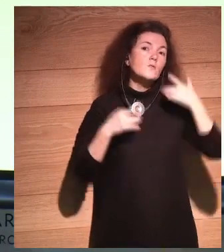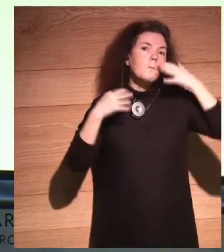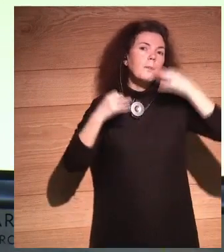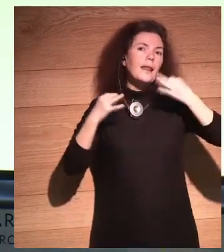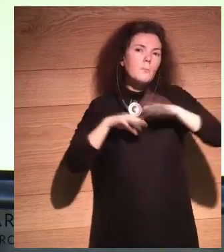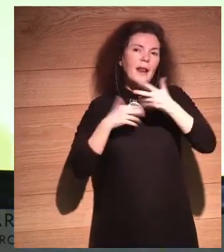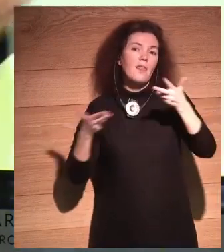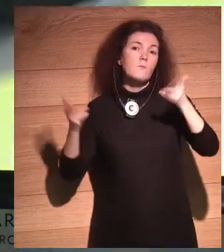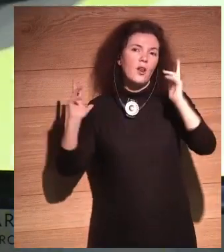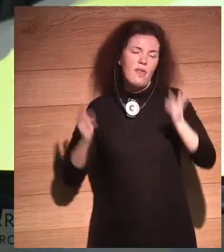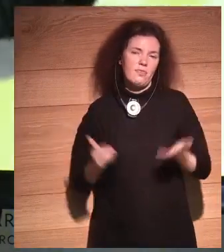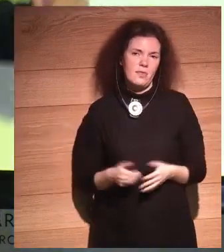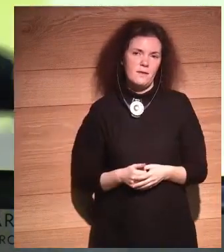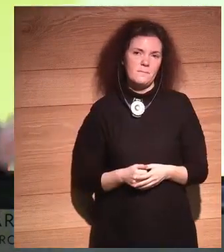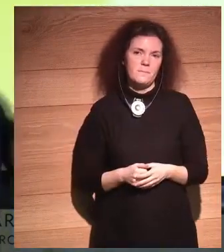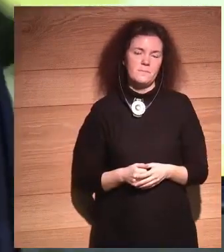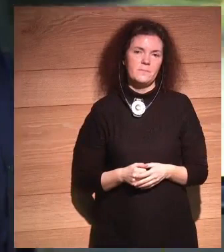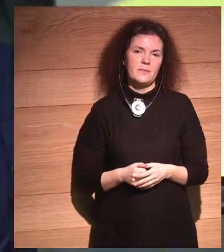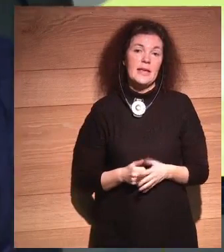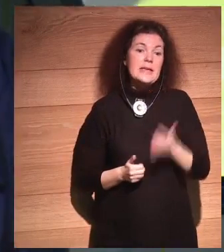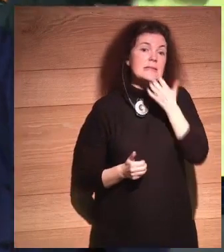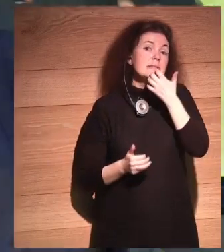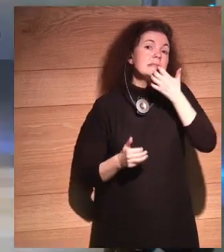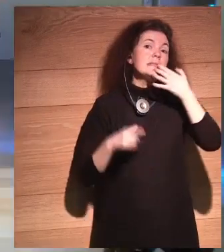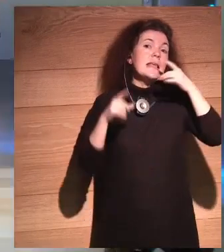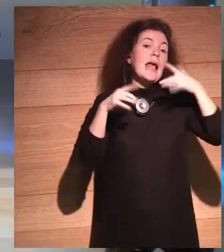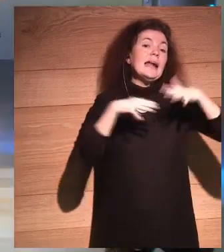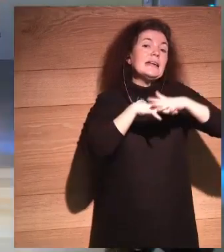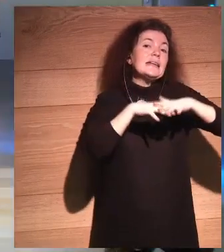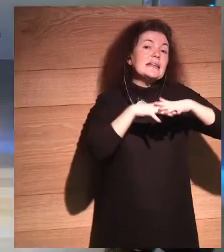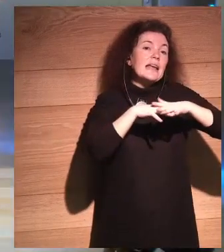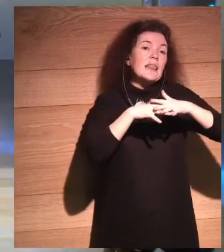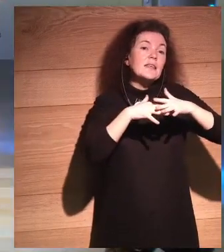If social media companies want to help us build democracy, let them hire journalists.